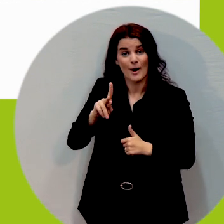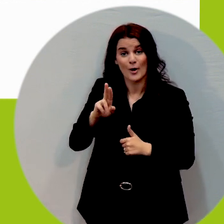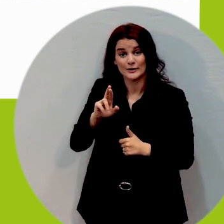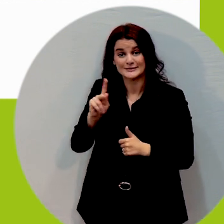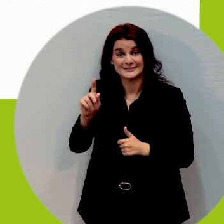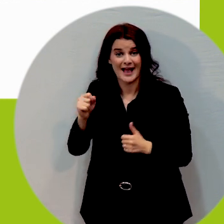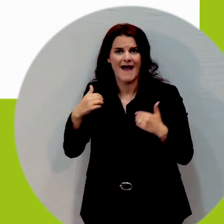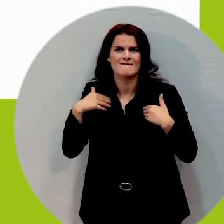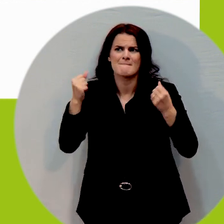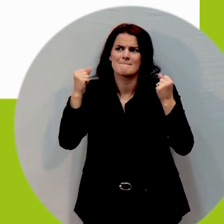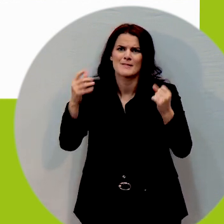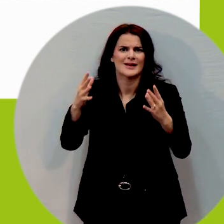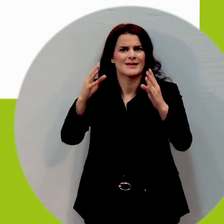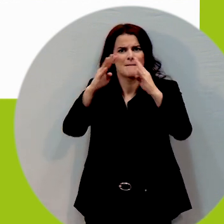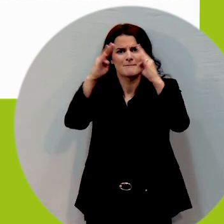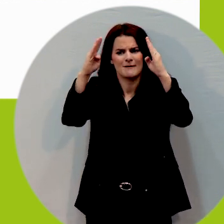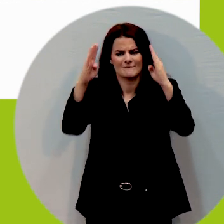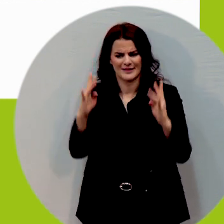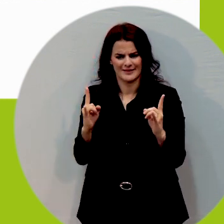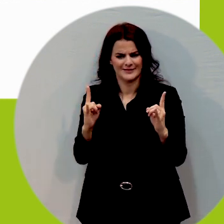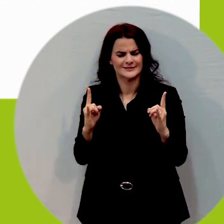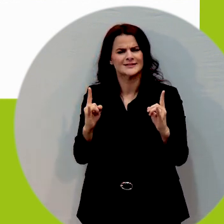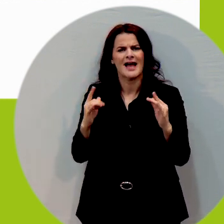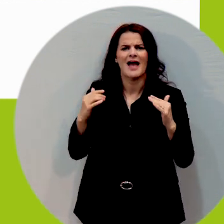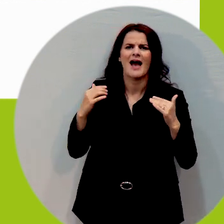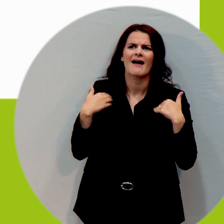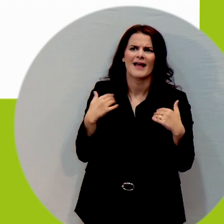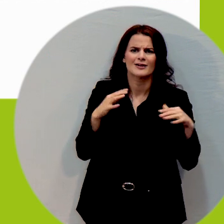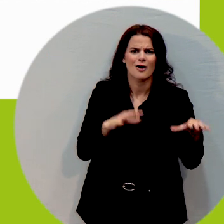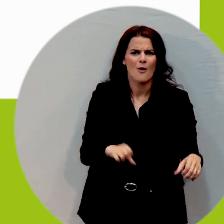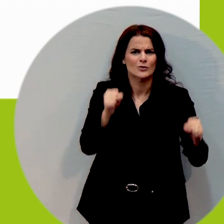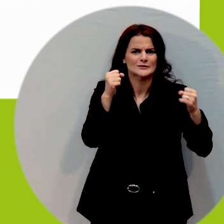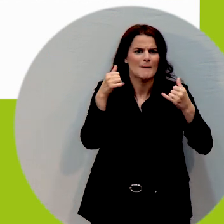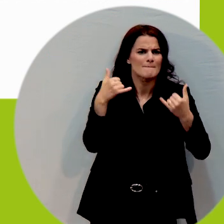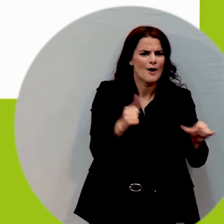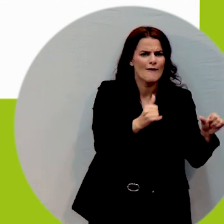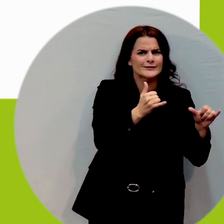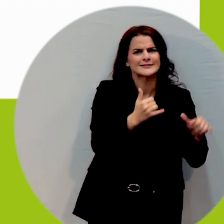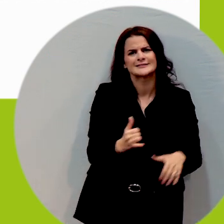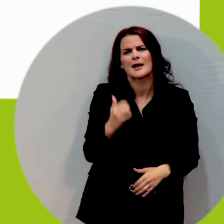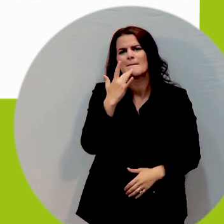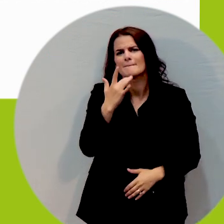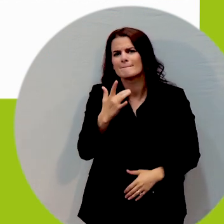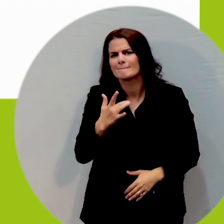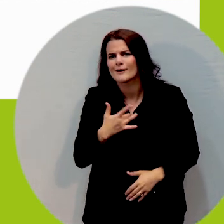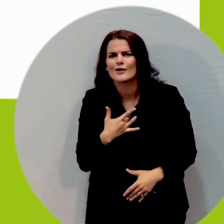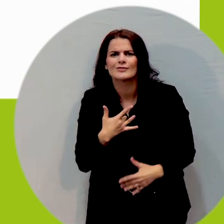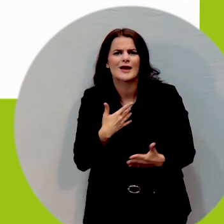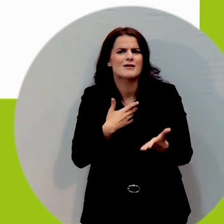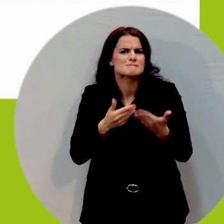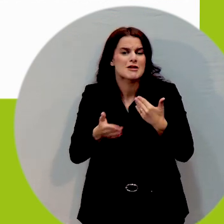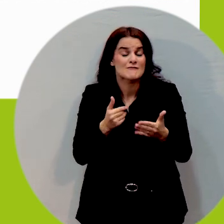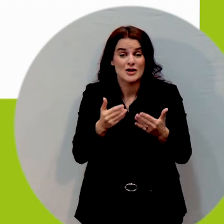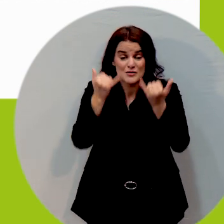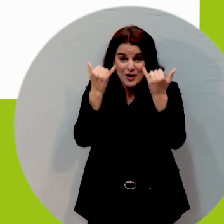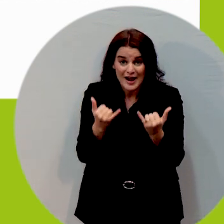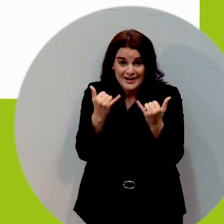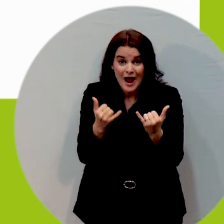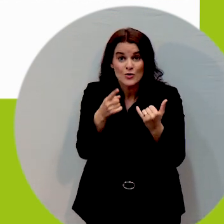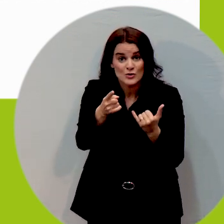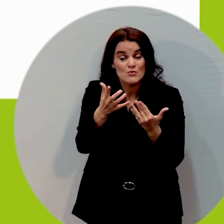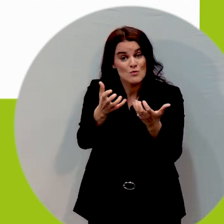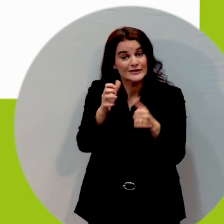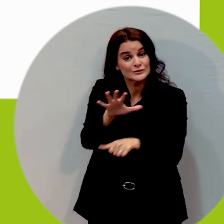at the moment if you want to reserve a pavilion you call a number